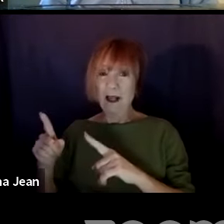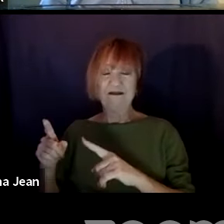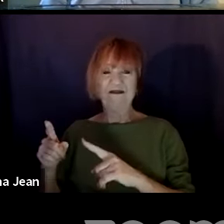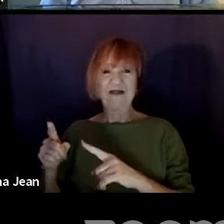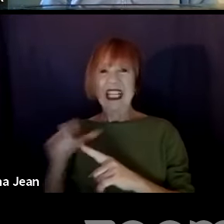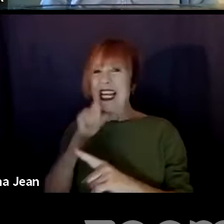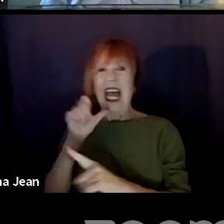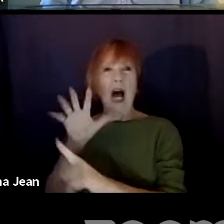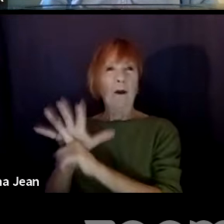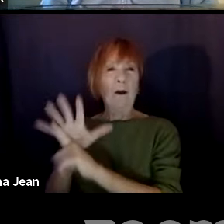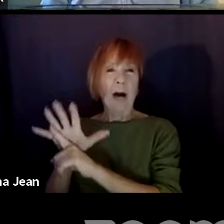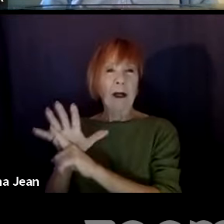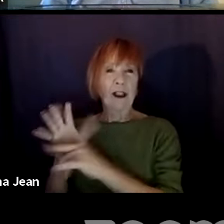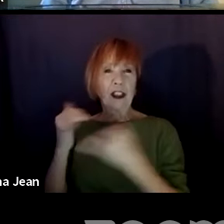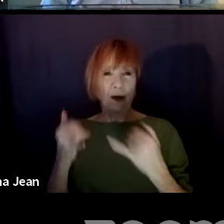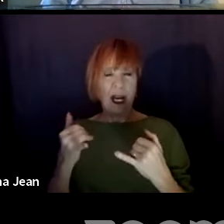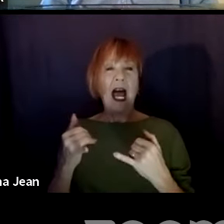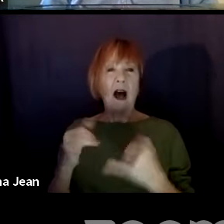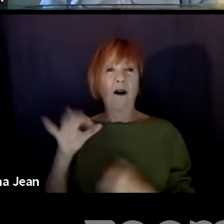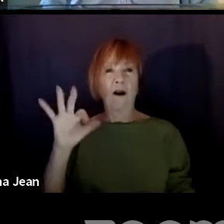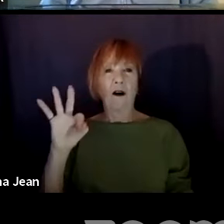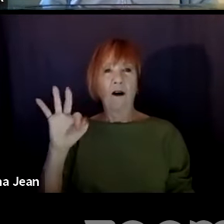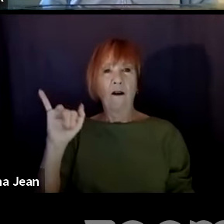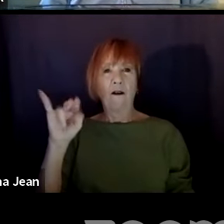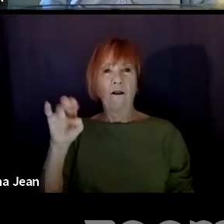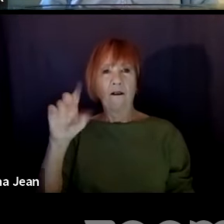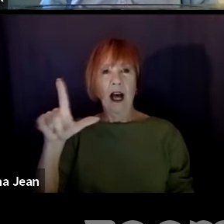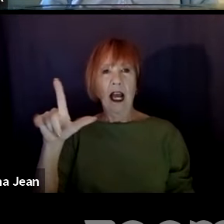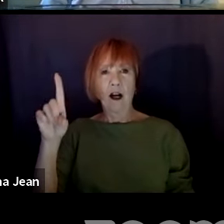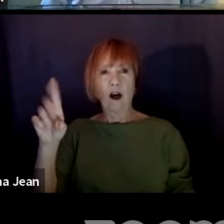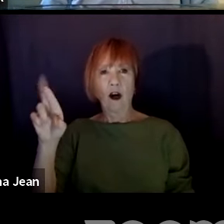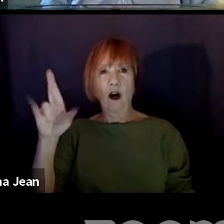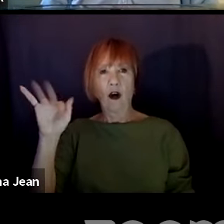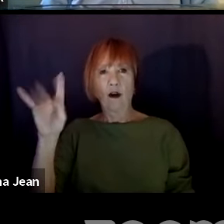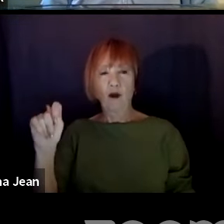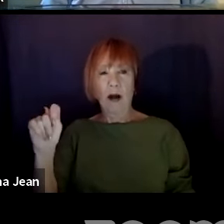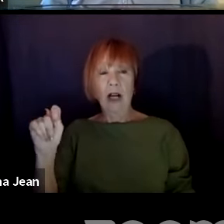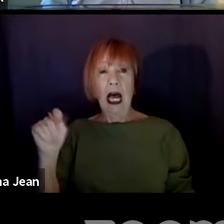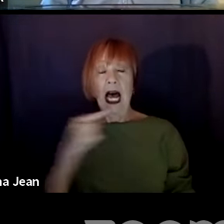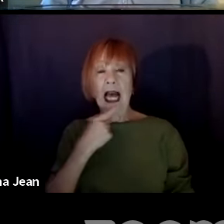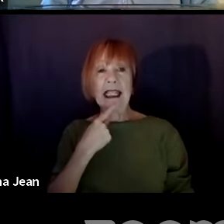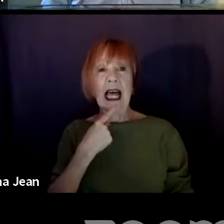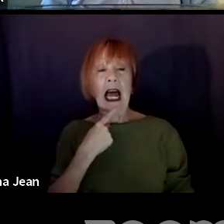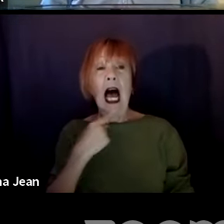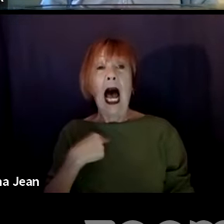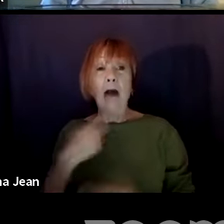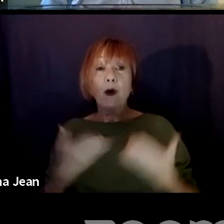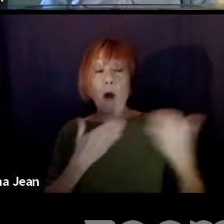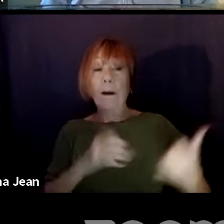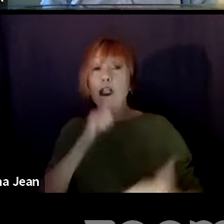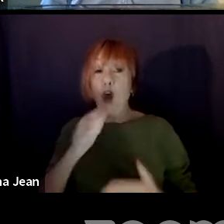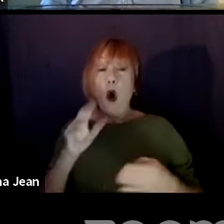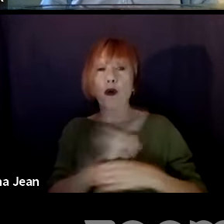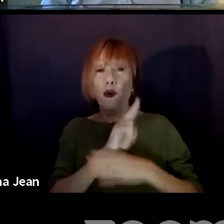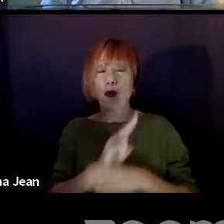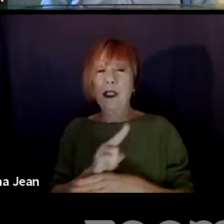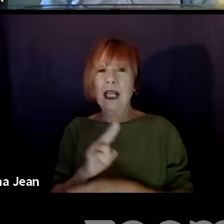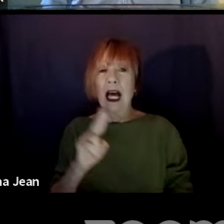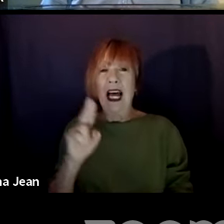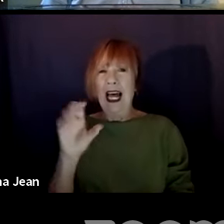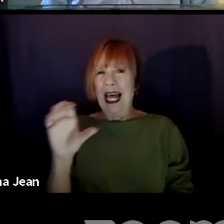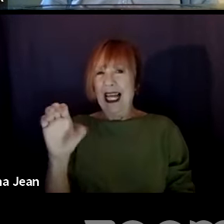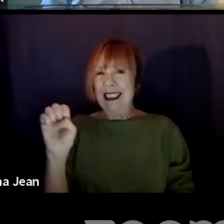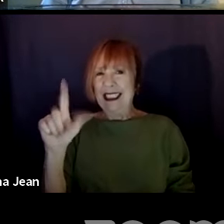use. And I use Final Draft mostly. I recommend don't use Celtics because it really, when you